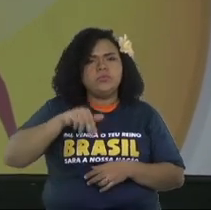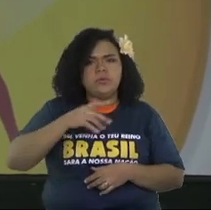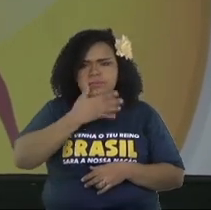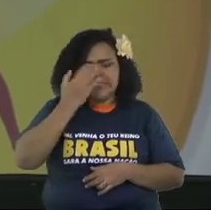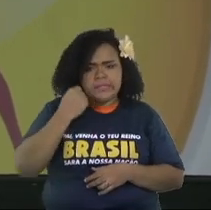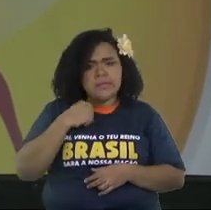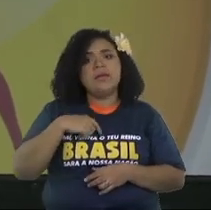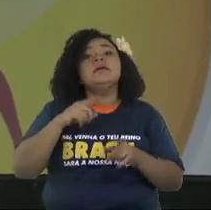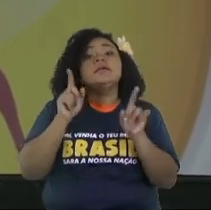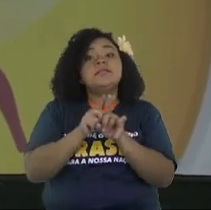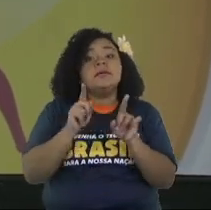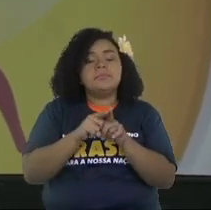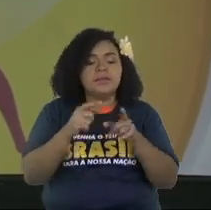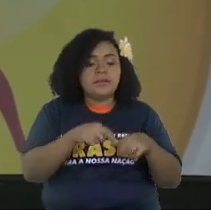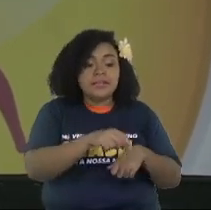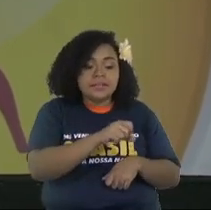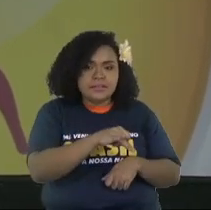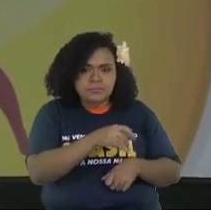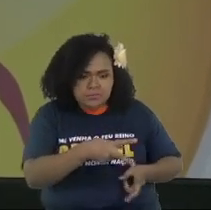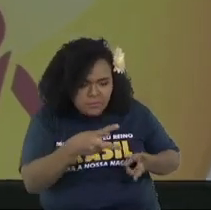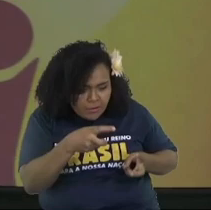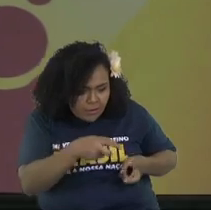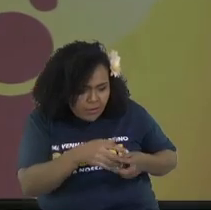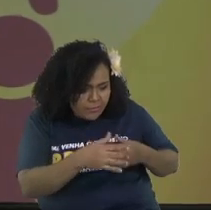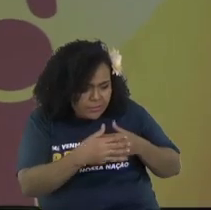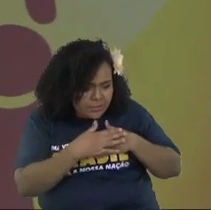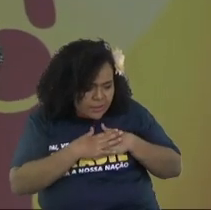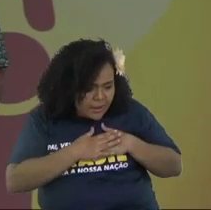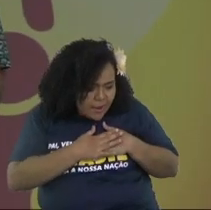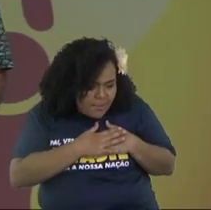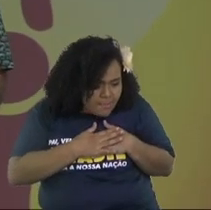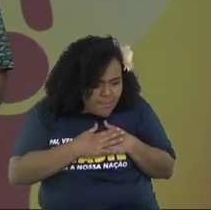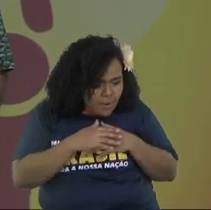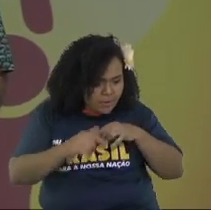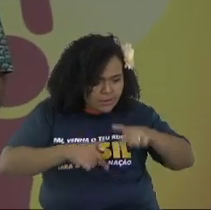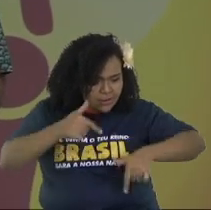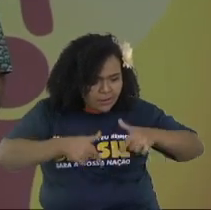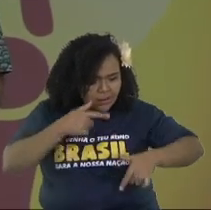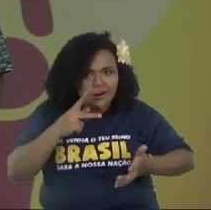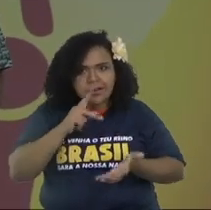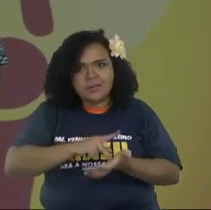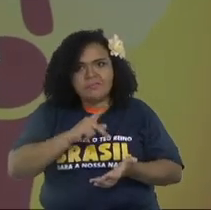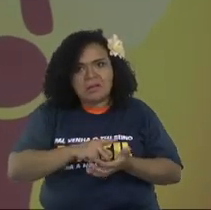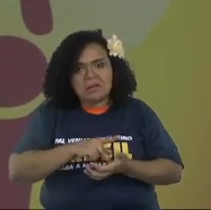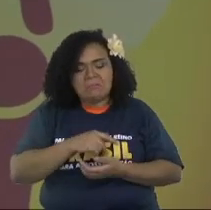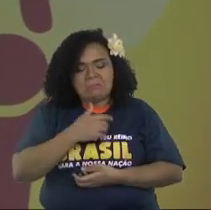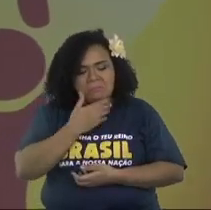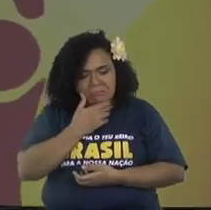He will not forget of your work and the love that you showed for Him.